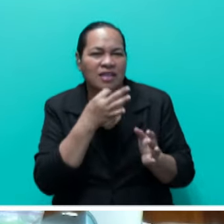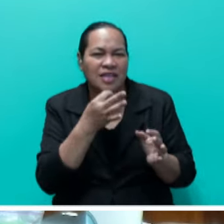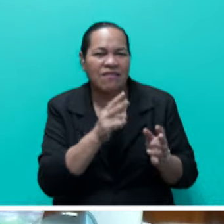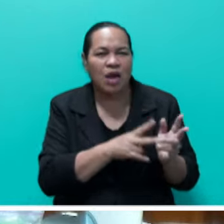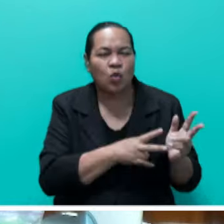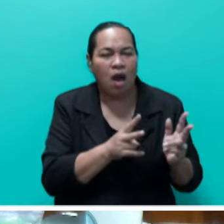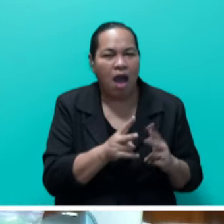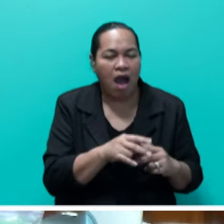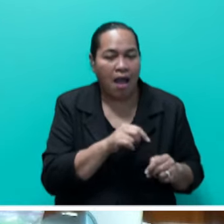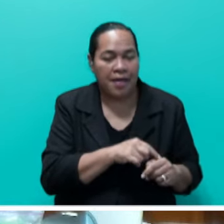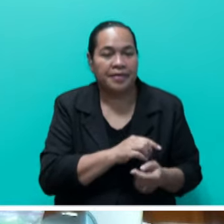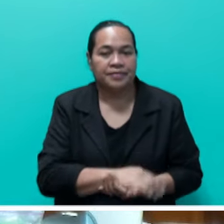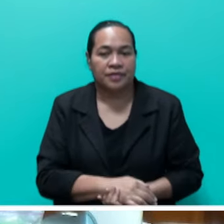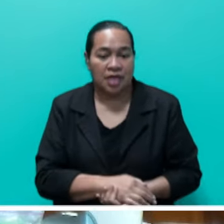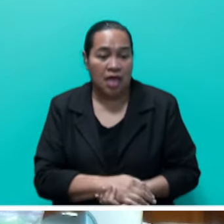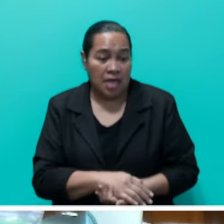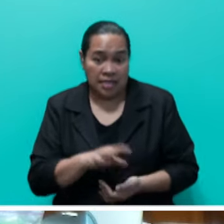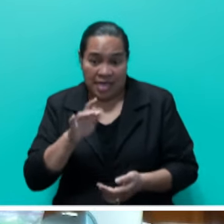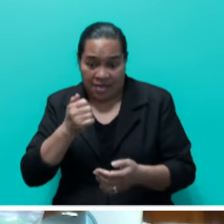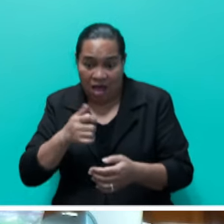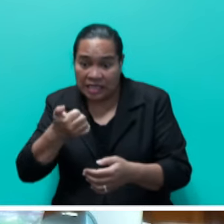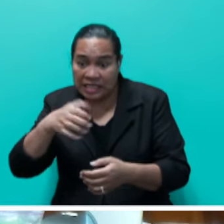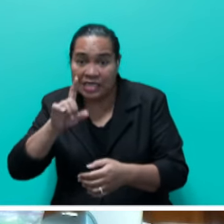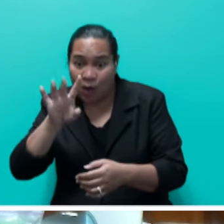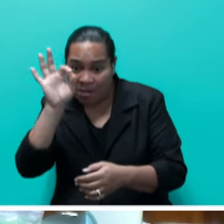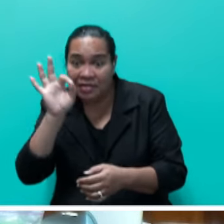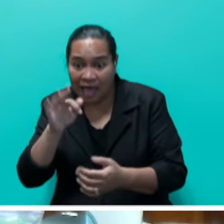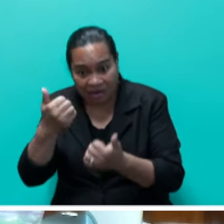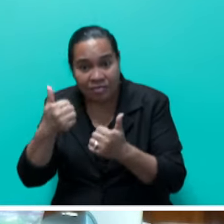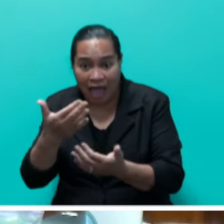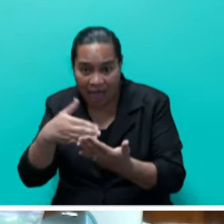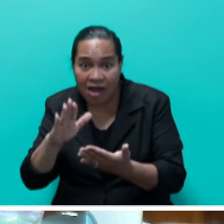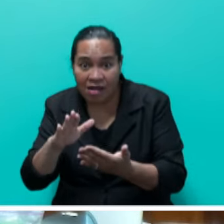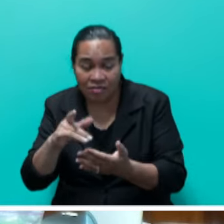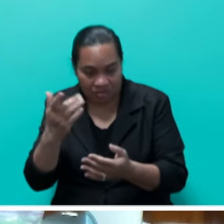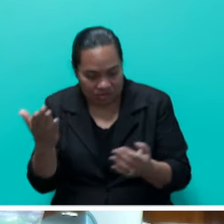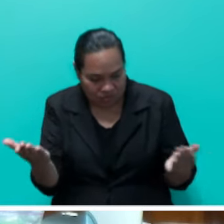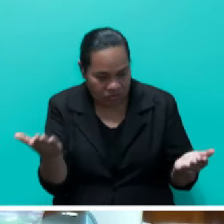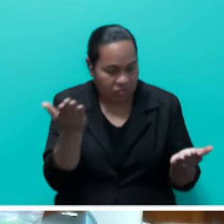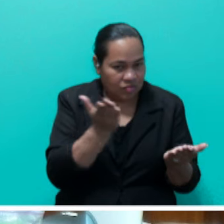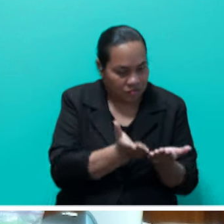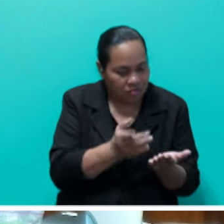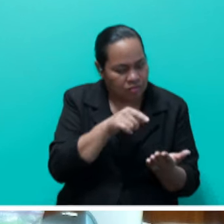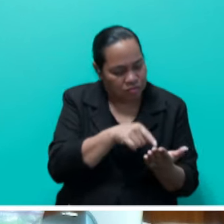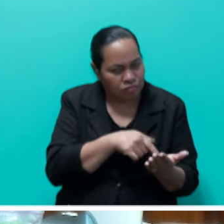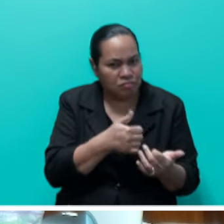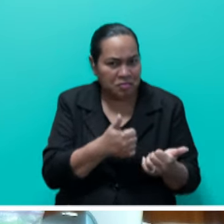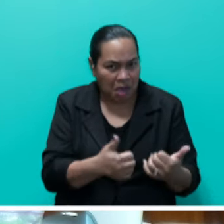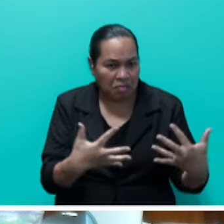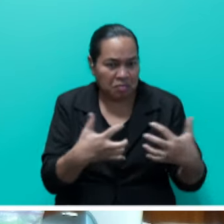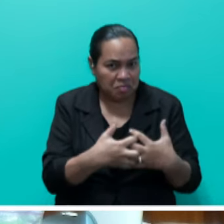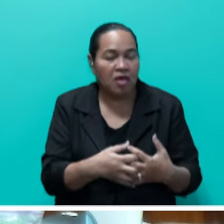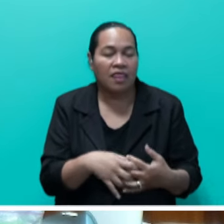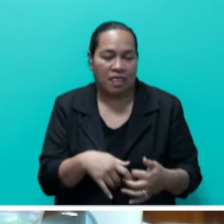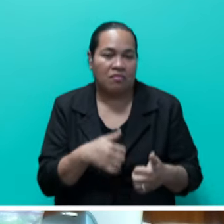once 60% of that is confirmed, then that particular step is satisfied.